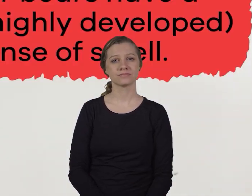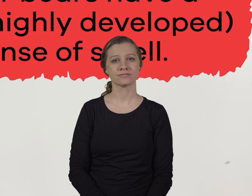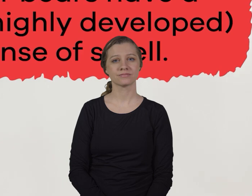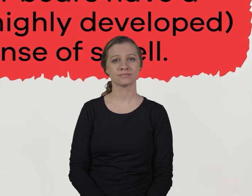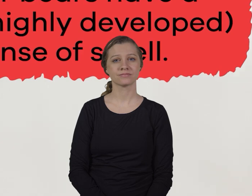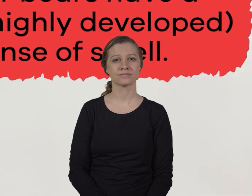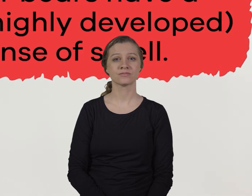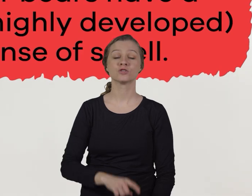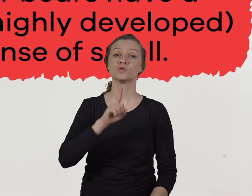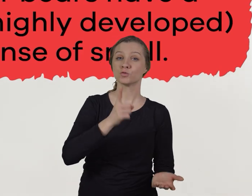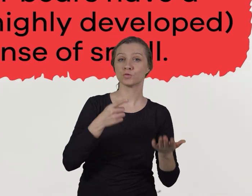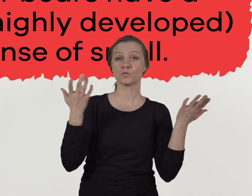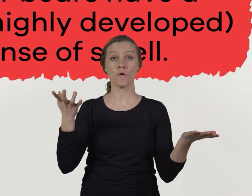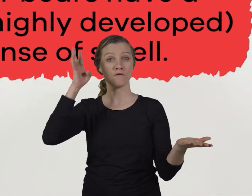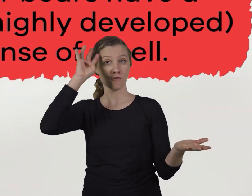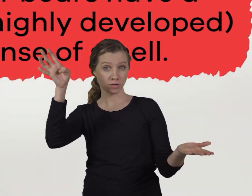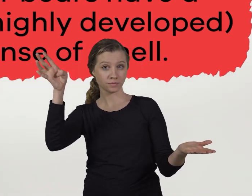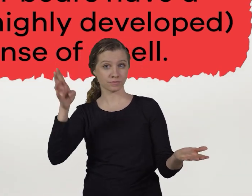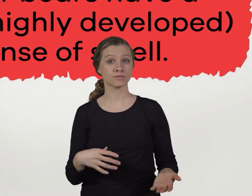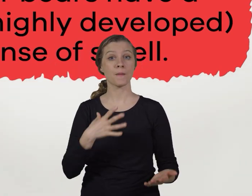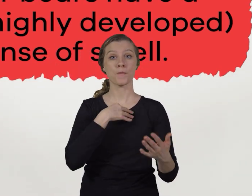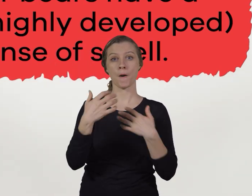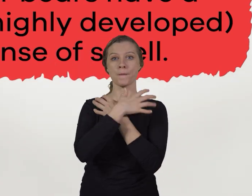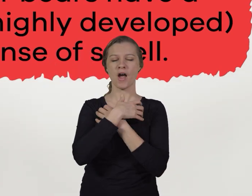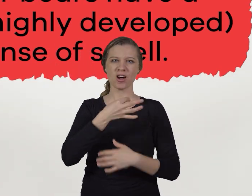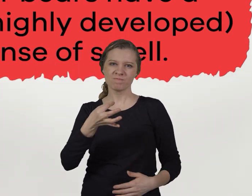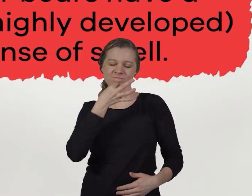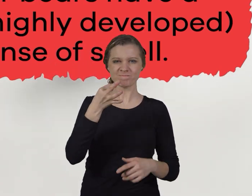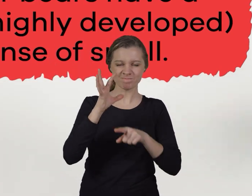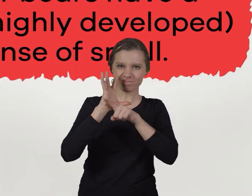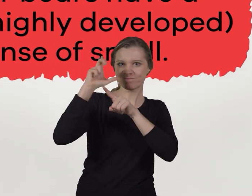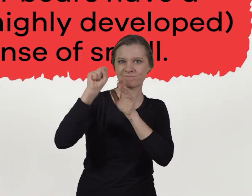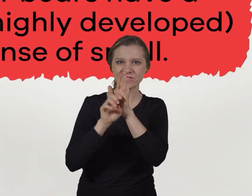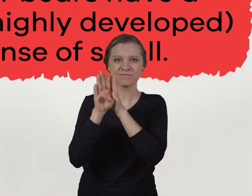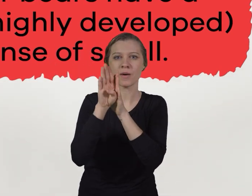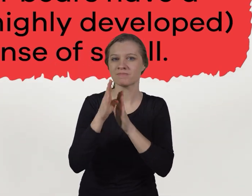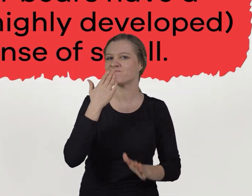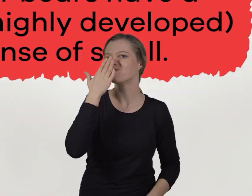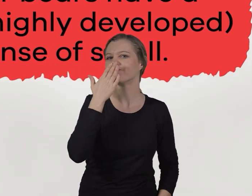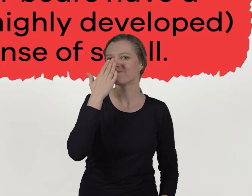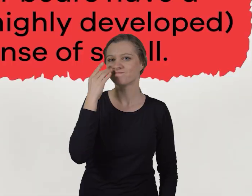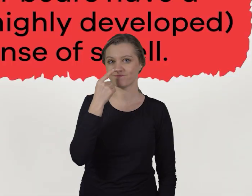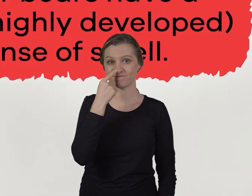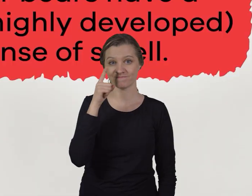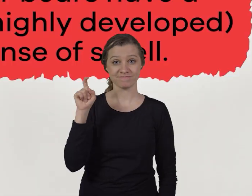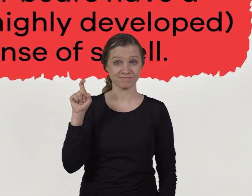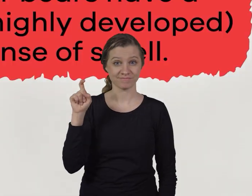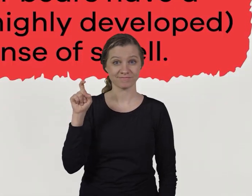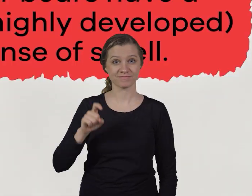True or false? Polar bears have a keen, highly developed sense of smell.